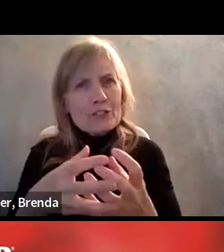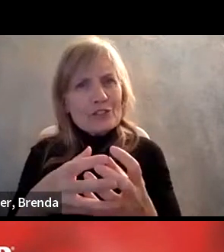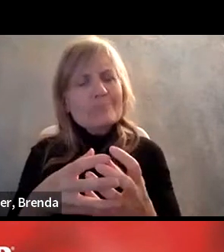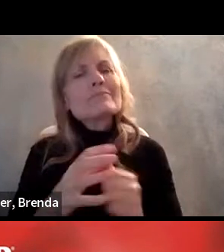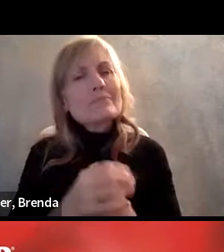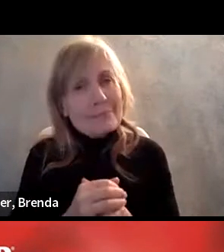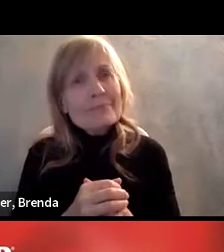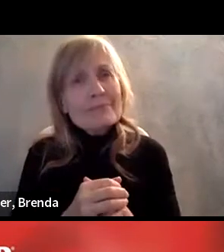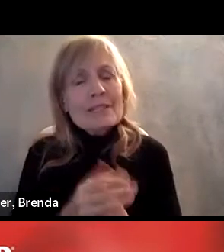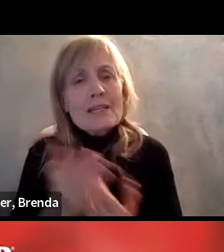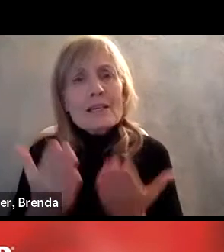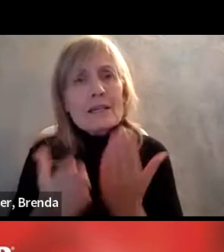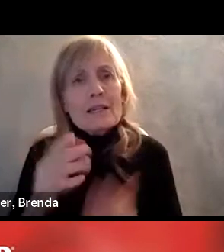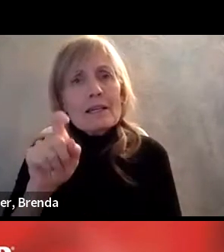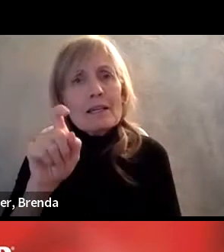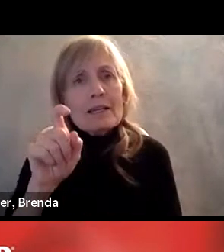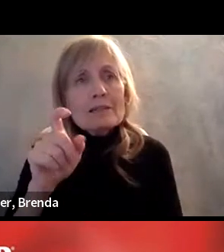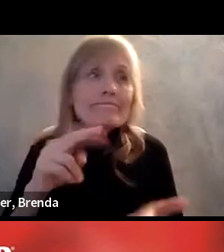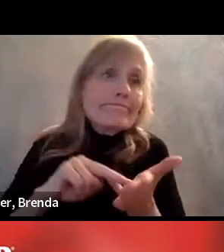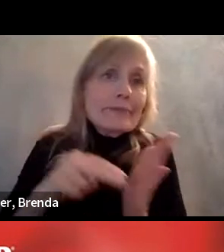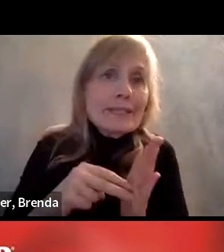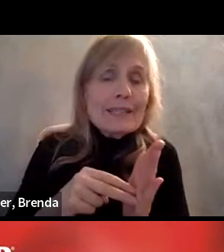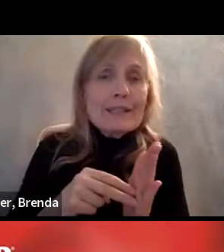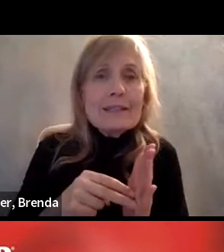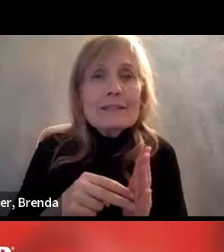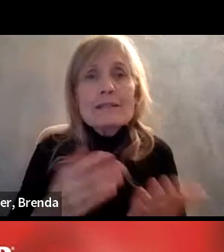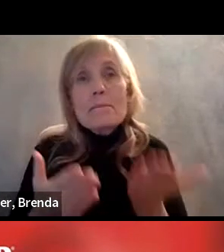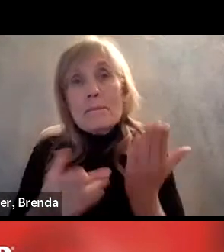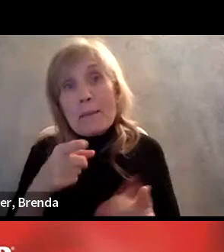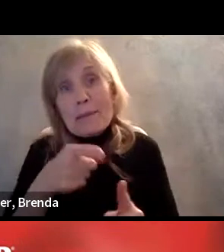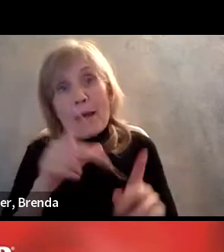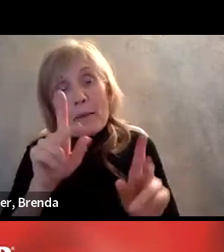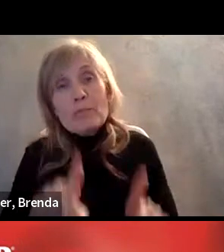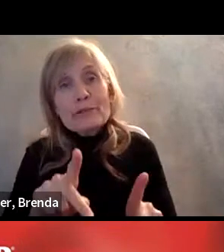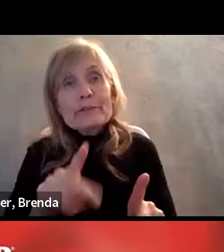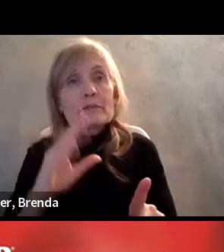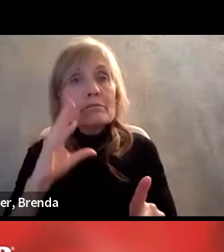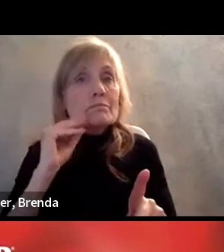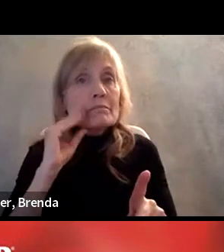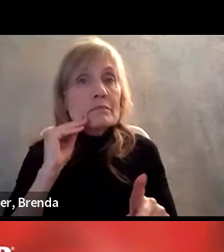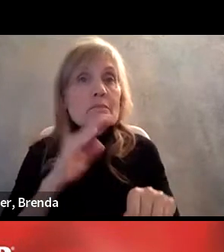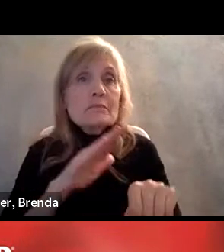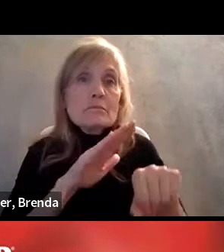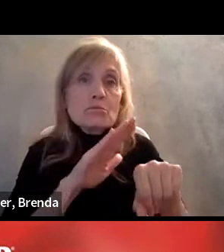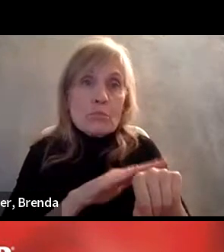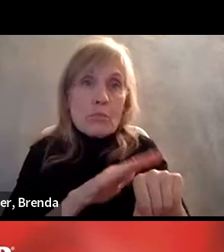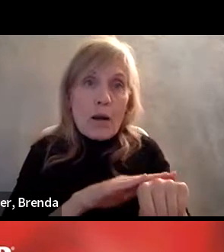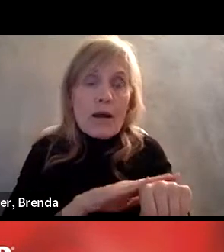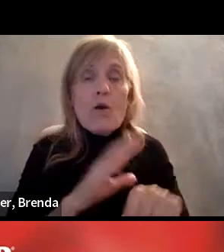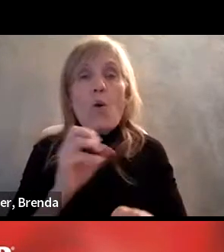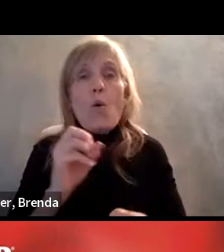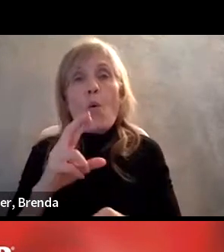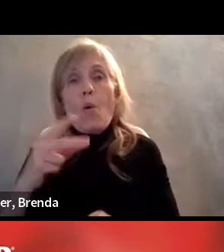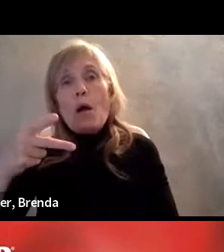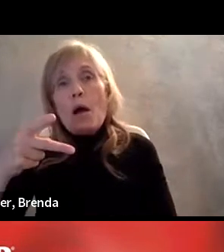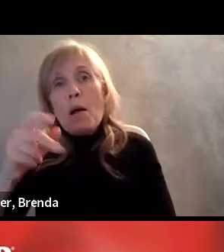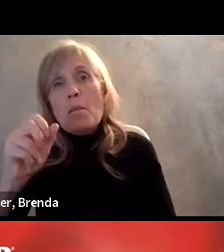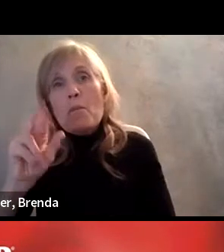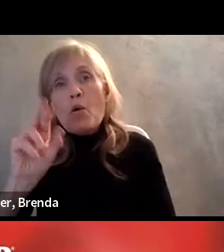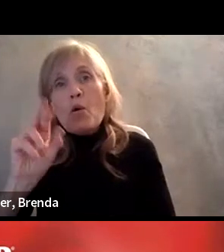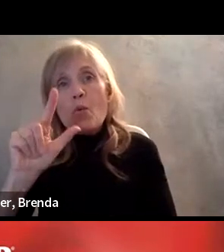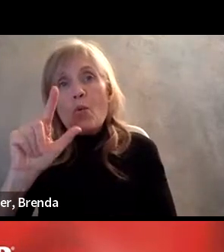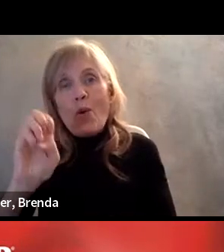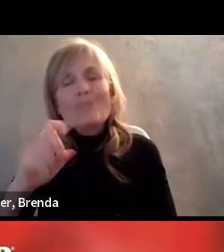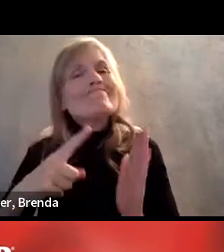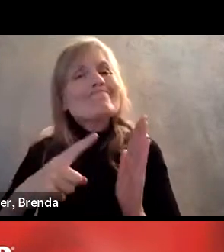it may mean that they might be on probation and parole and probation and parole are going to want to see them during the working